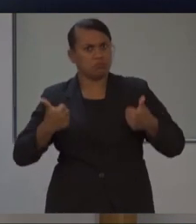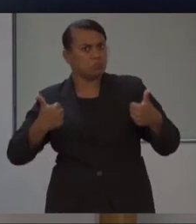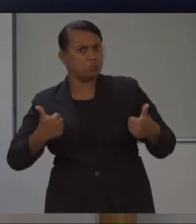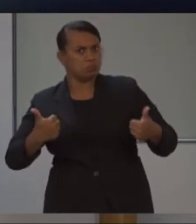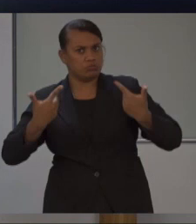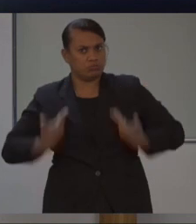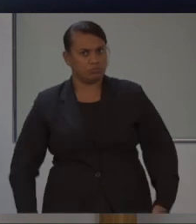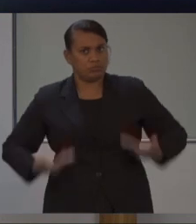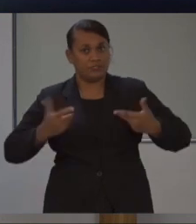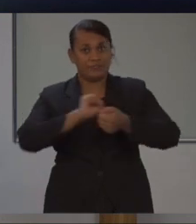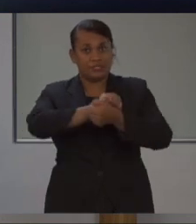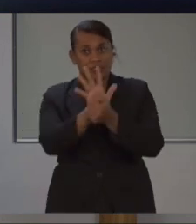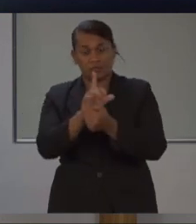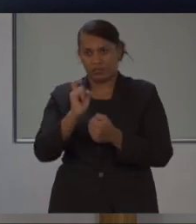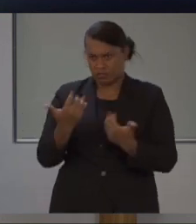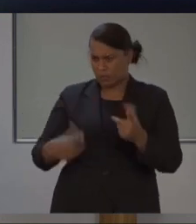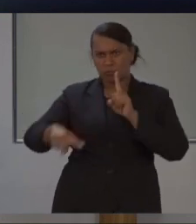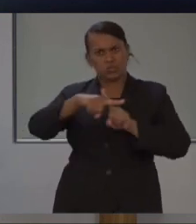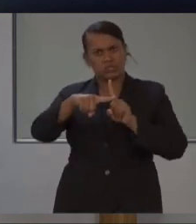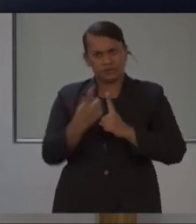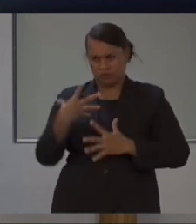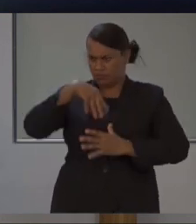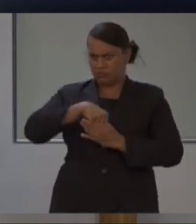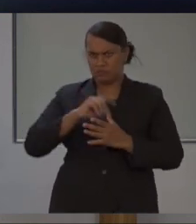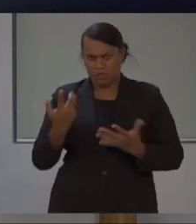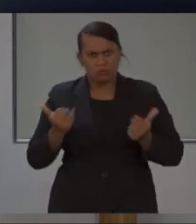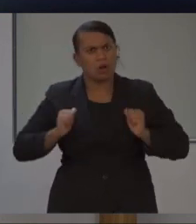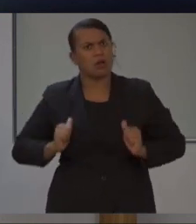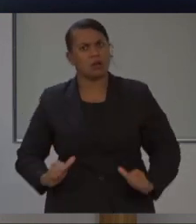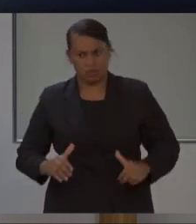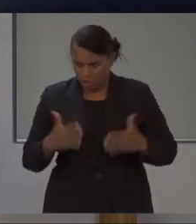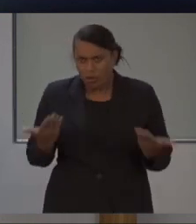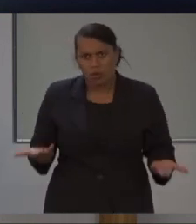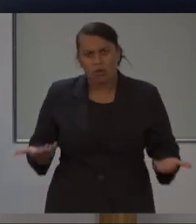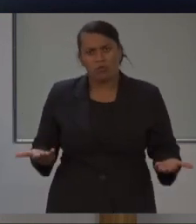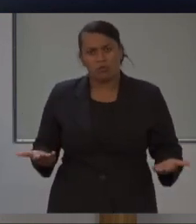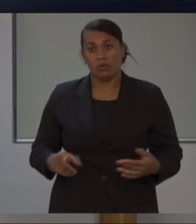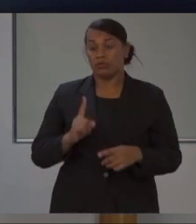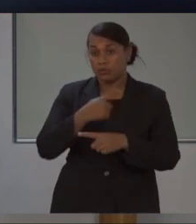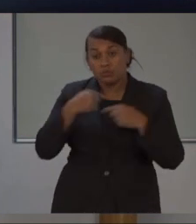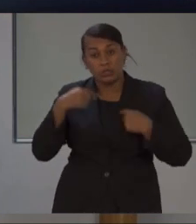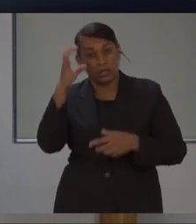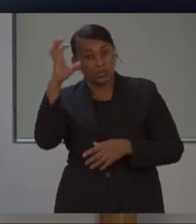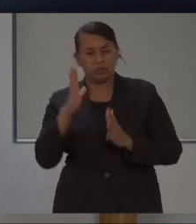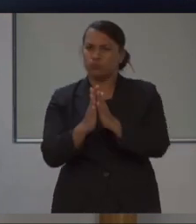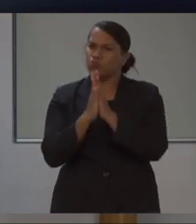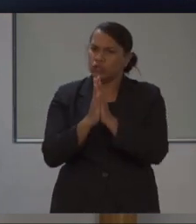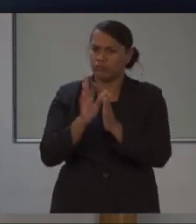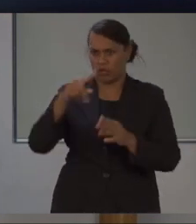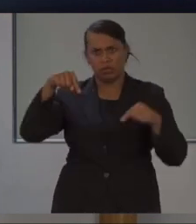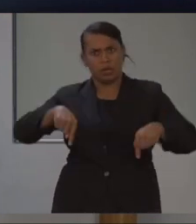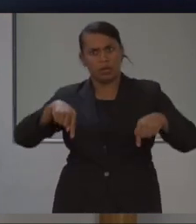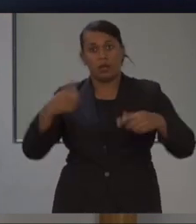virus. Our nation has prayed for these recoveries. Our healthcare heroes have provided the weeks of